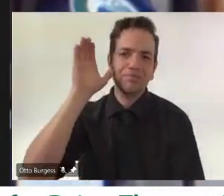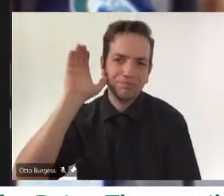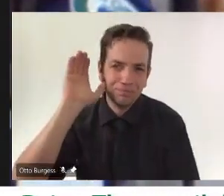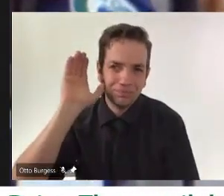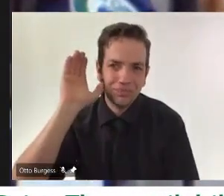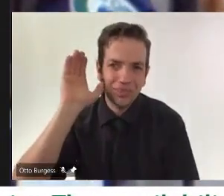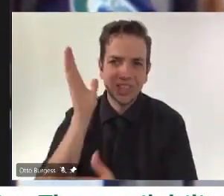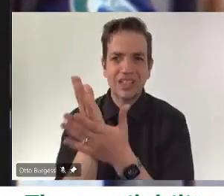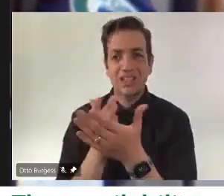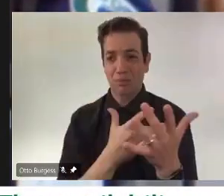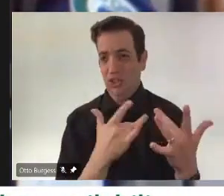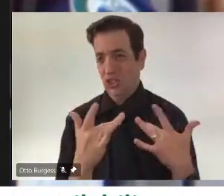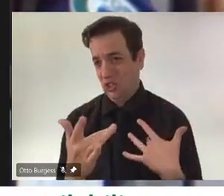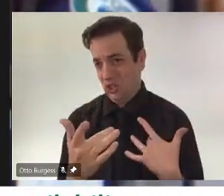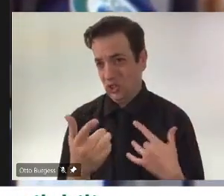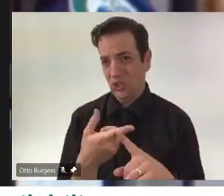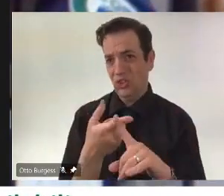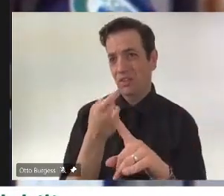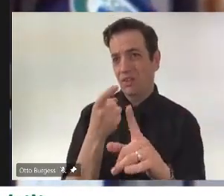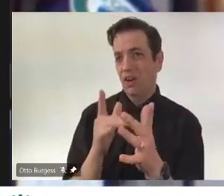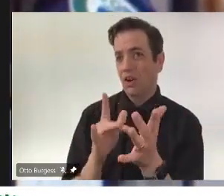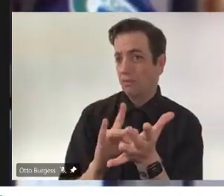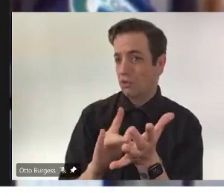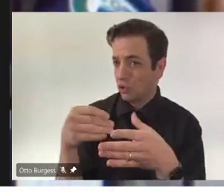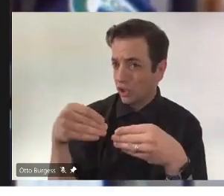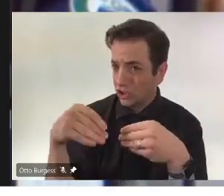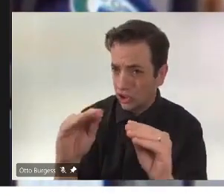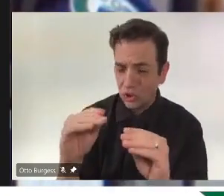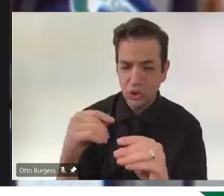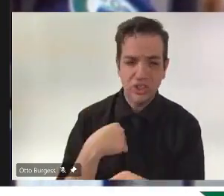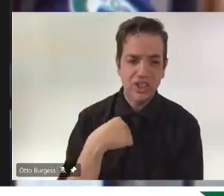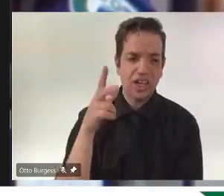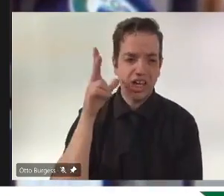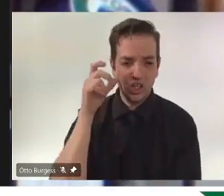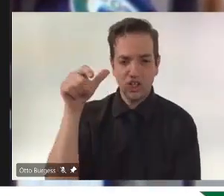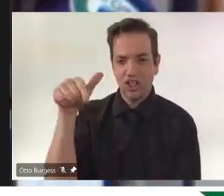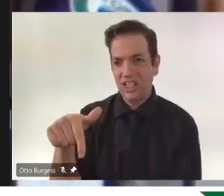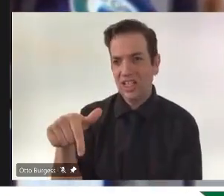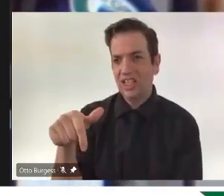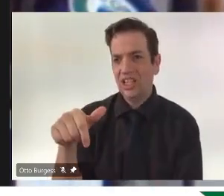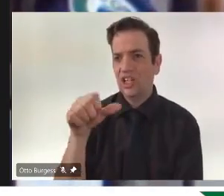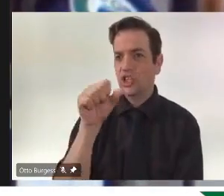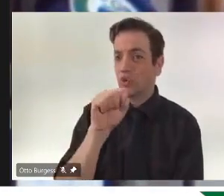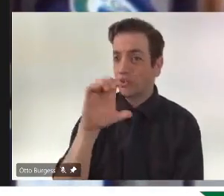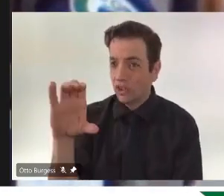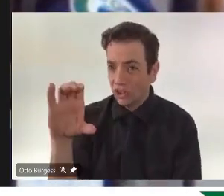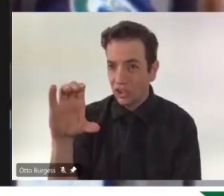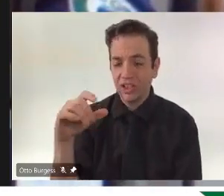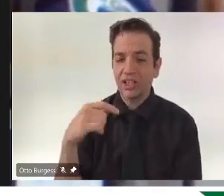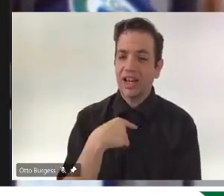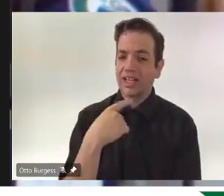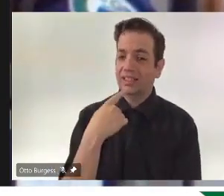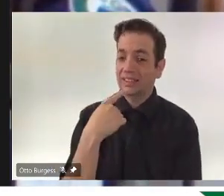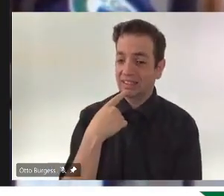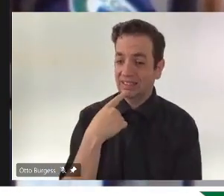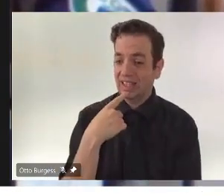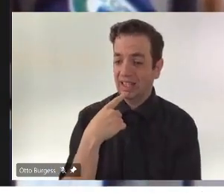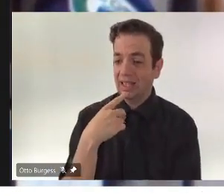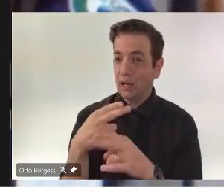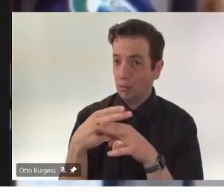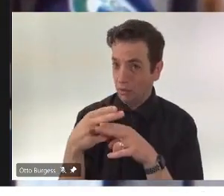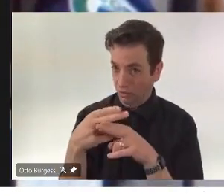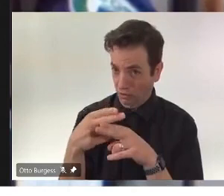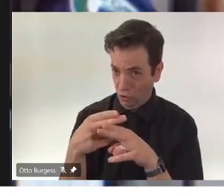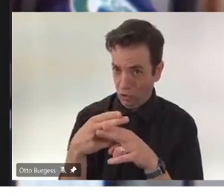locally here in Swift Currents. And as I mentioned in the opening comments, it's great because we have a great demand